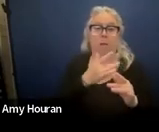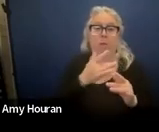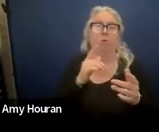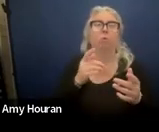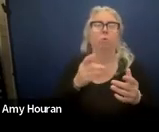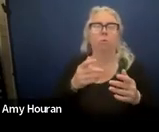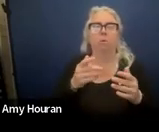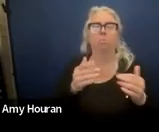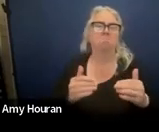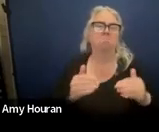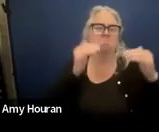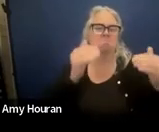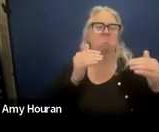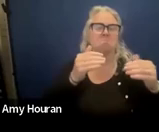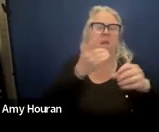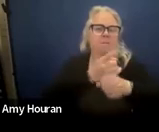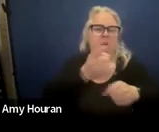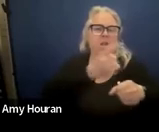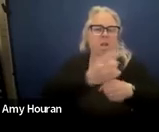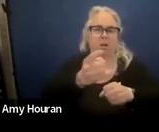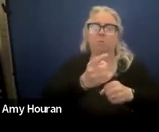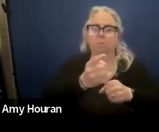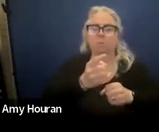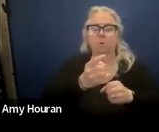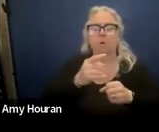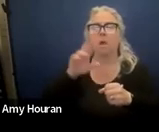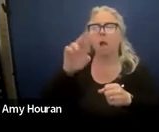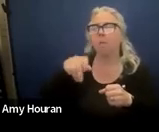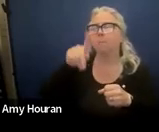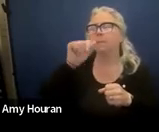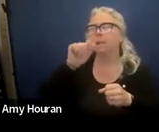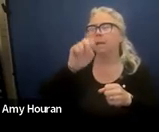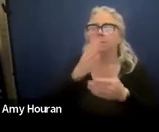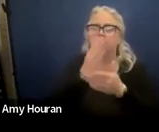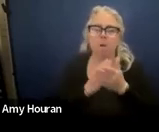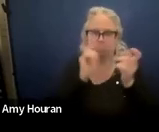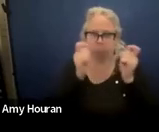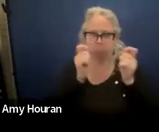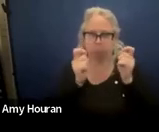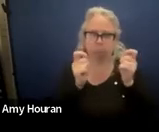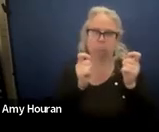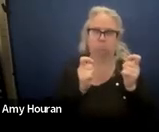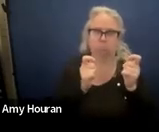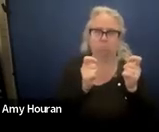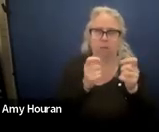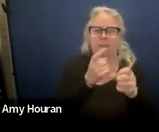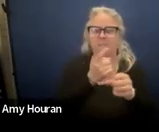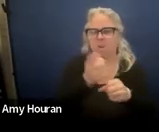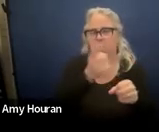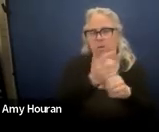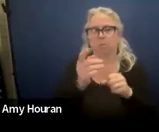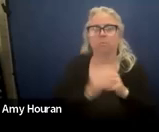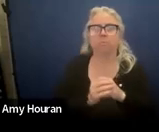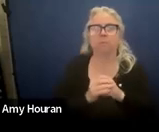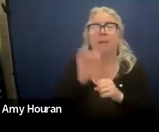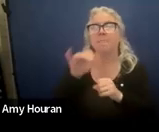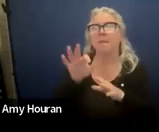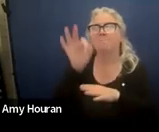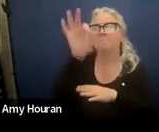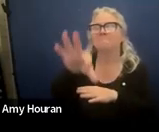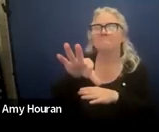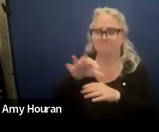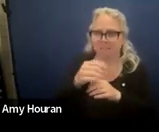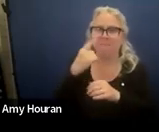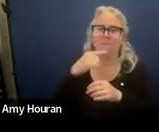um just check it out because we update make small changes yearly so um that is my plug for the iep quick